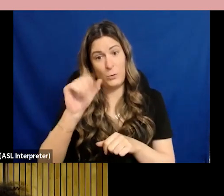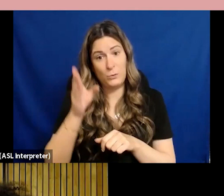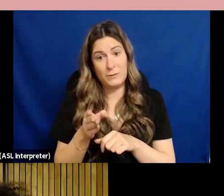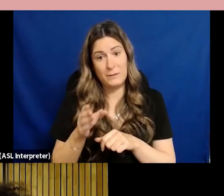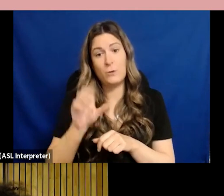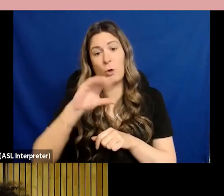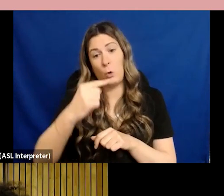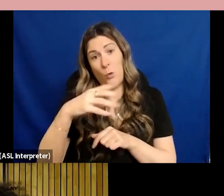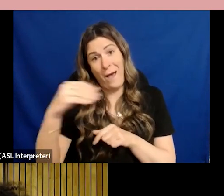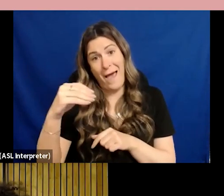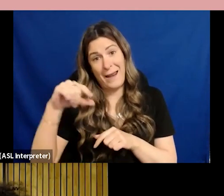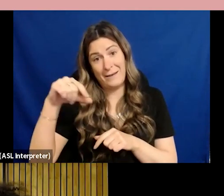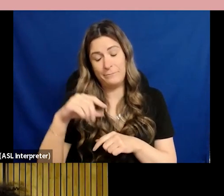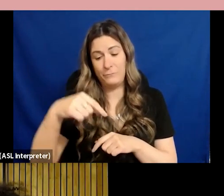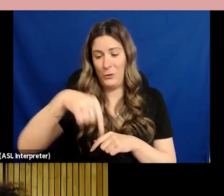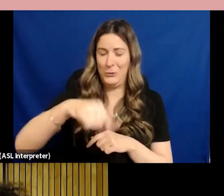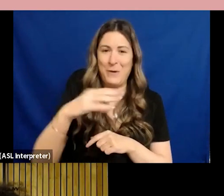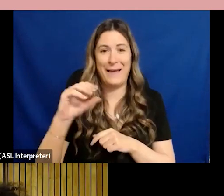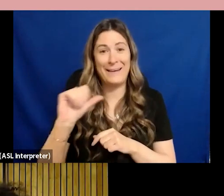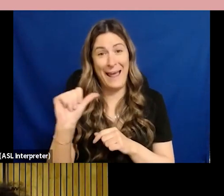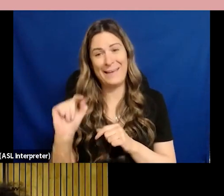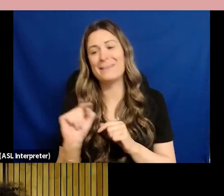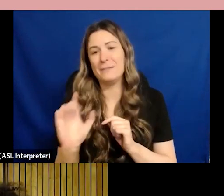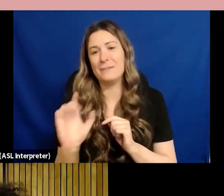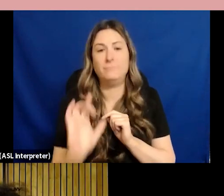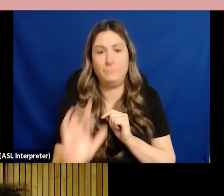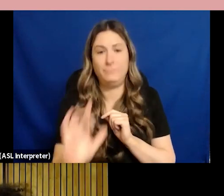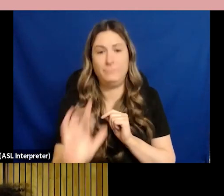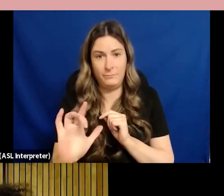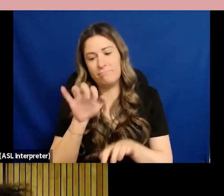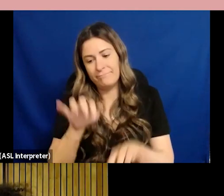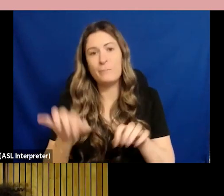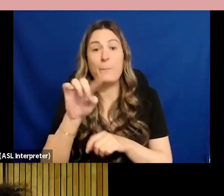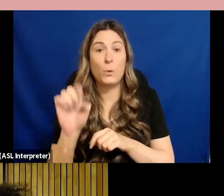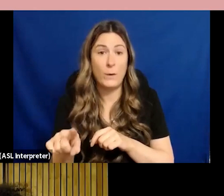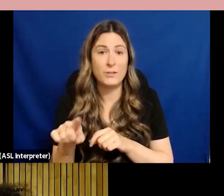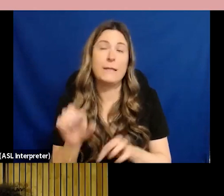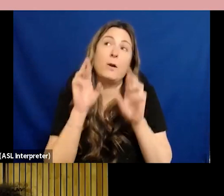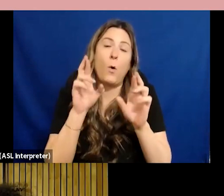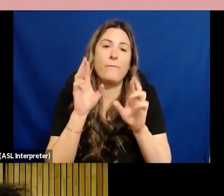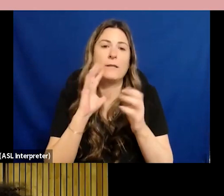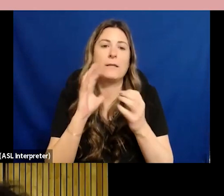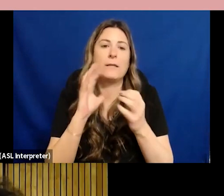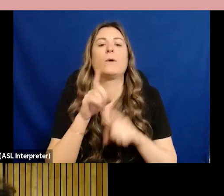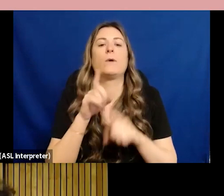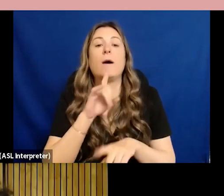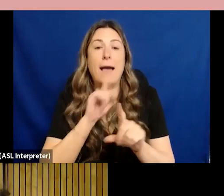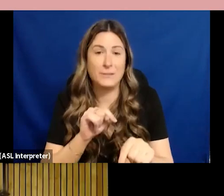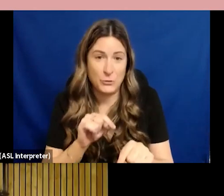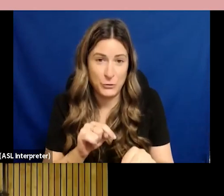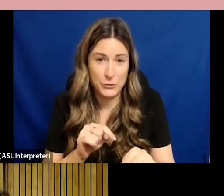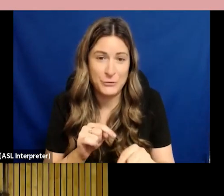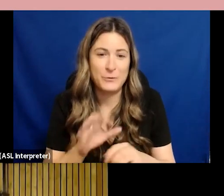talking, and we will see if we have time at the end of the session. So I'd like you to join me in an ASL welcome of applause